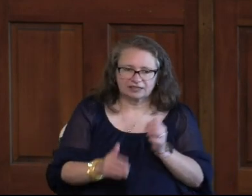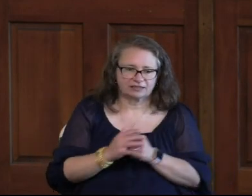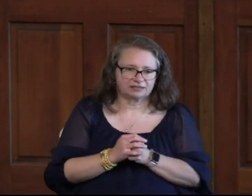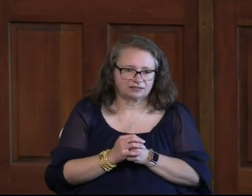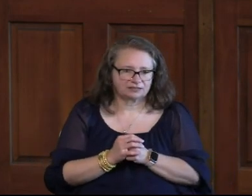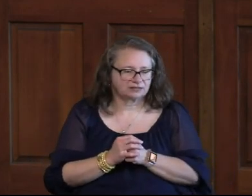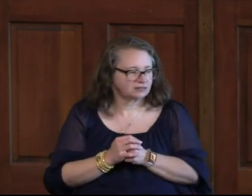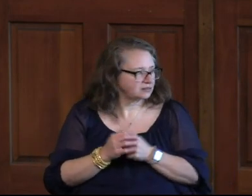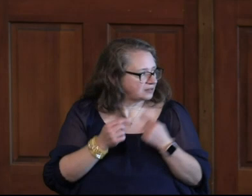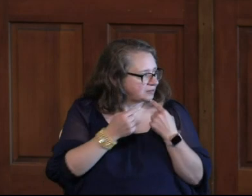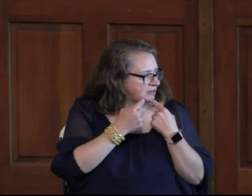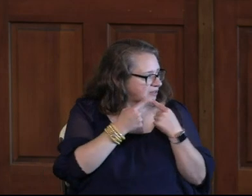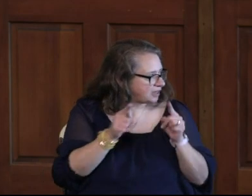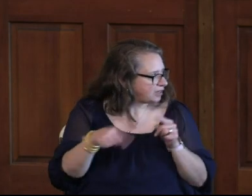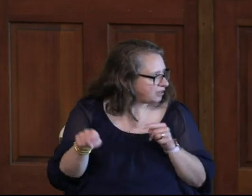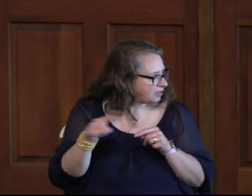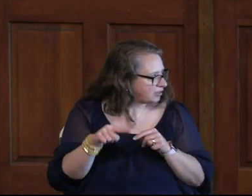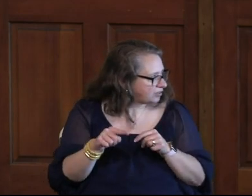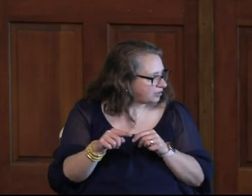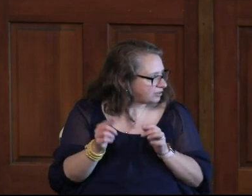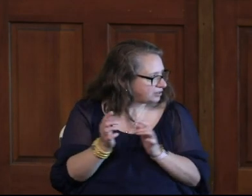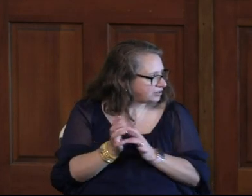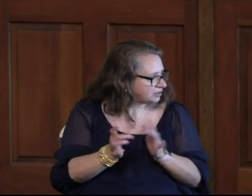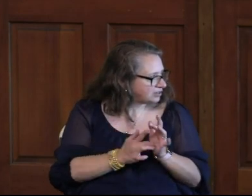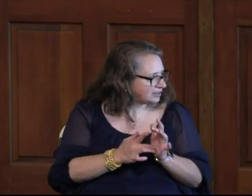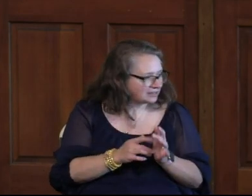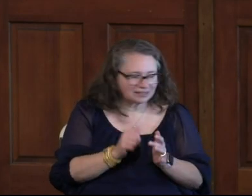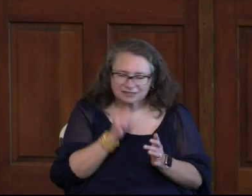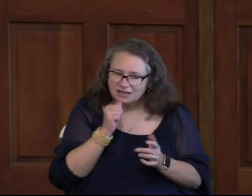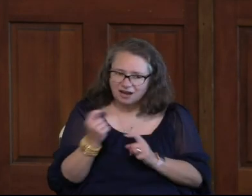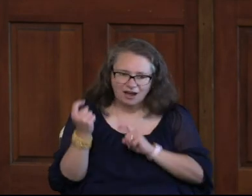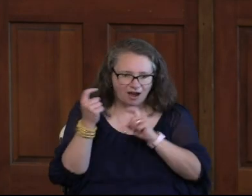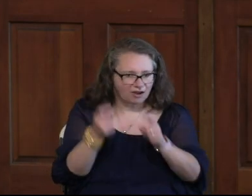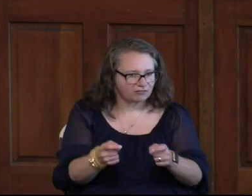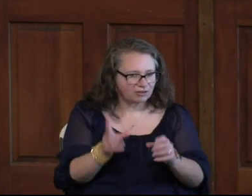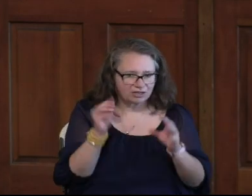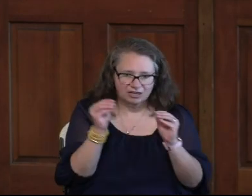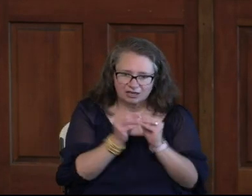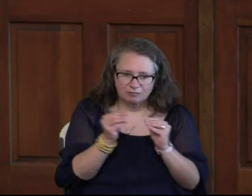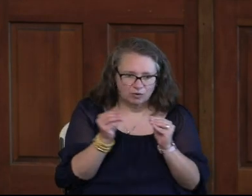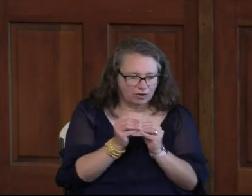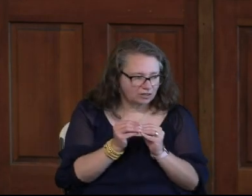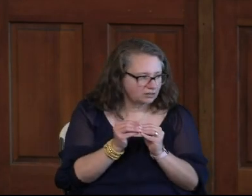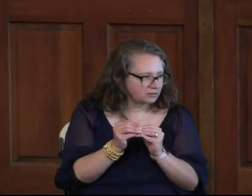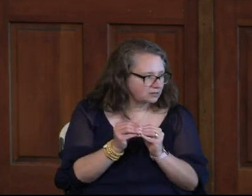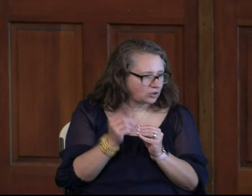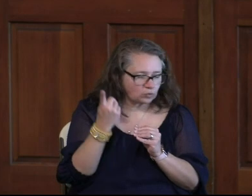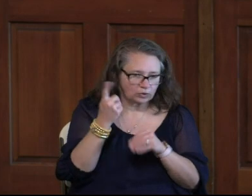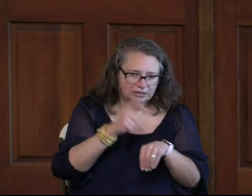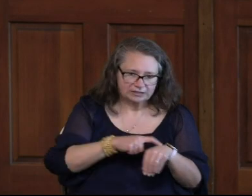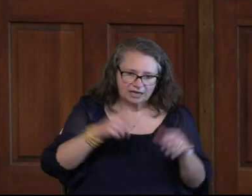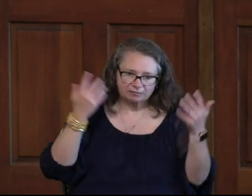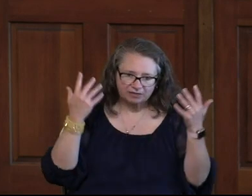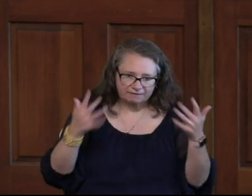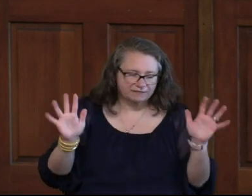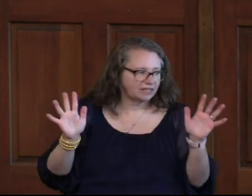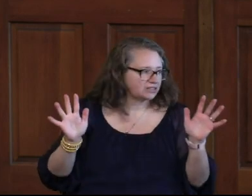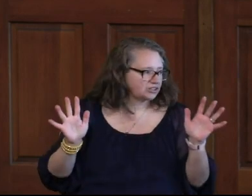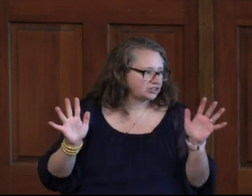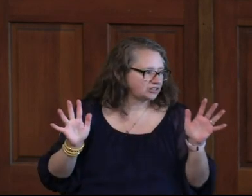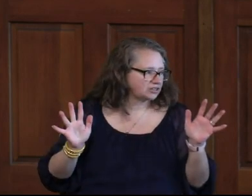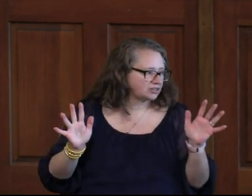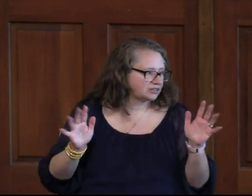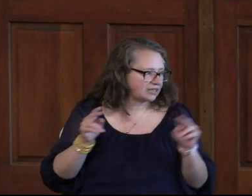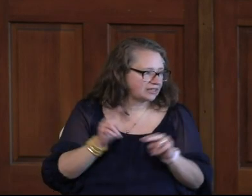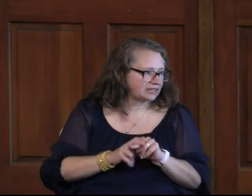Let me just tell you, Jesus is not offering any more sacrifices. He made one sacrifice, and